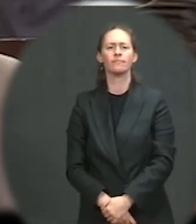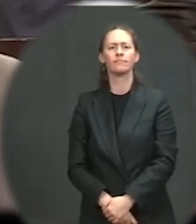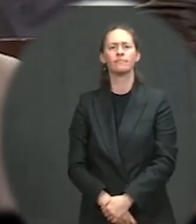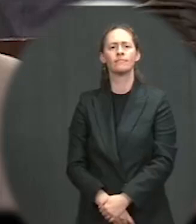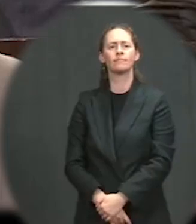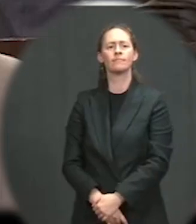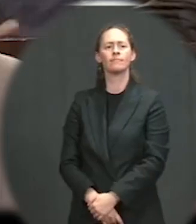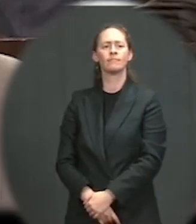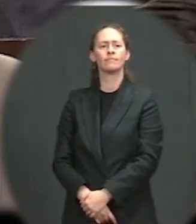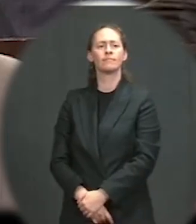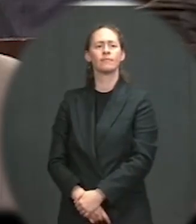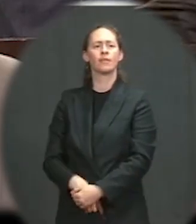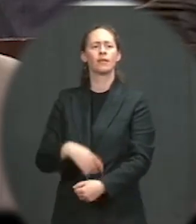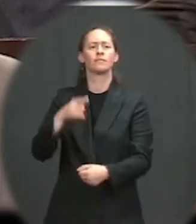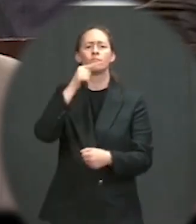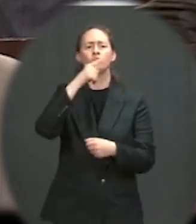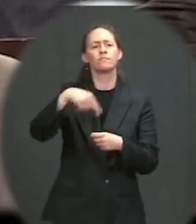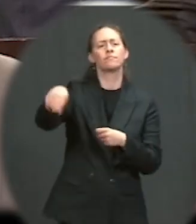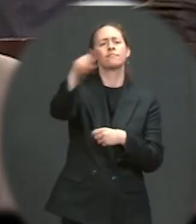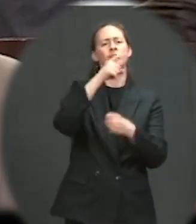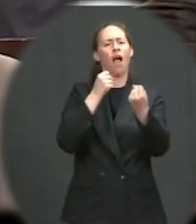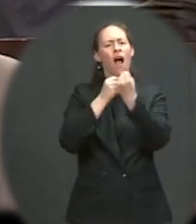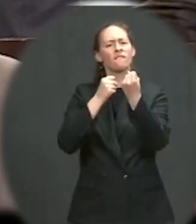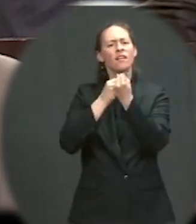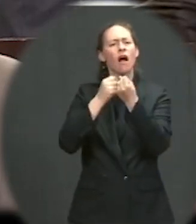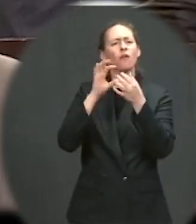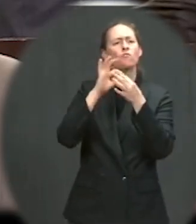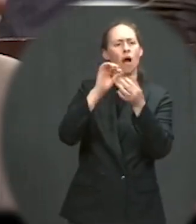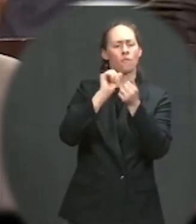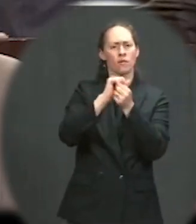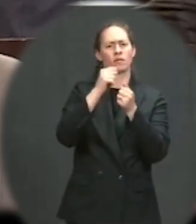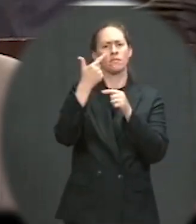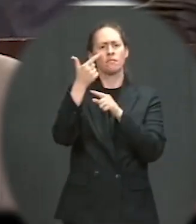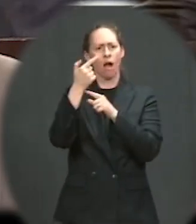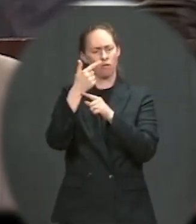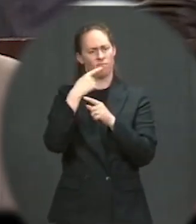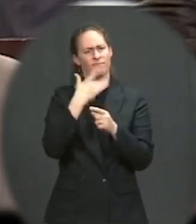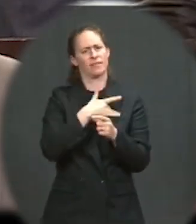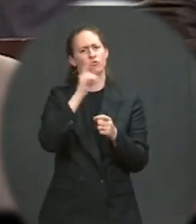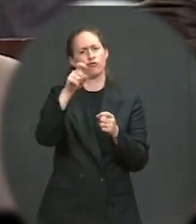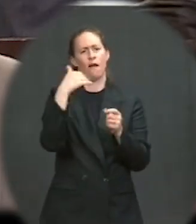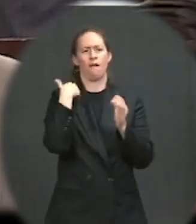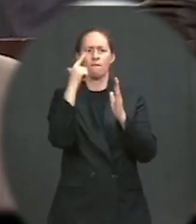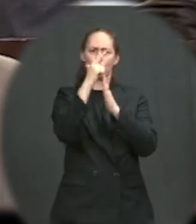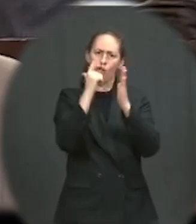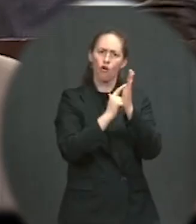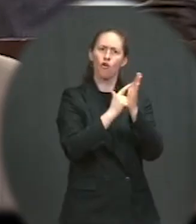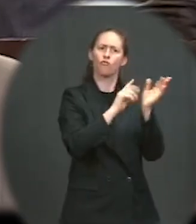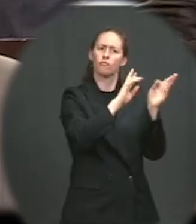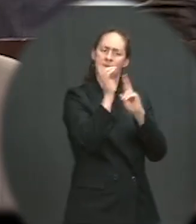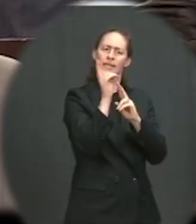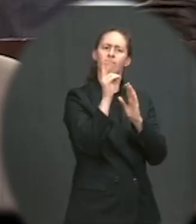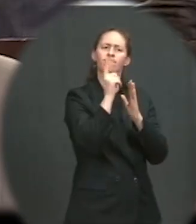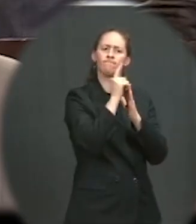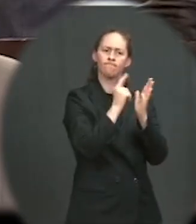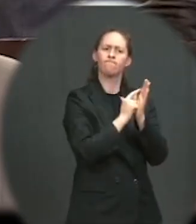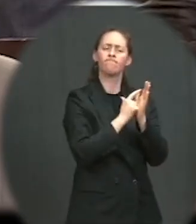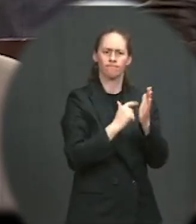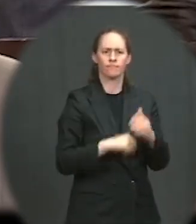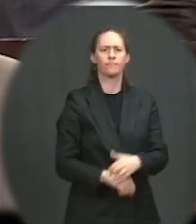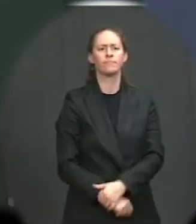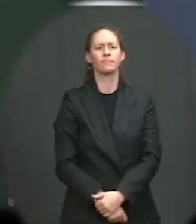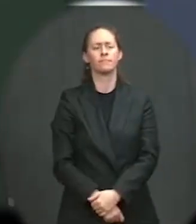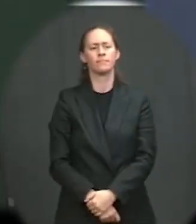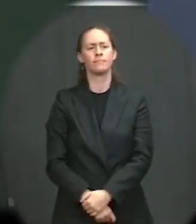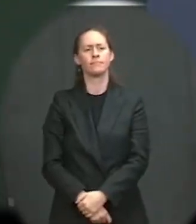are saying there should be a guns R. Is that something that's still being considered by the White House, one person that's responsible in spearheading this work on gun reform? The